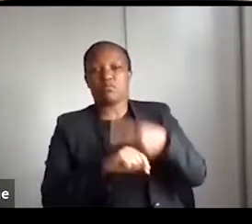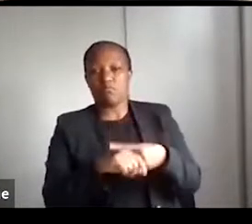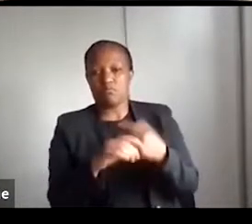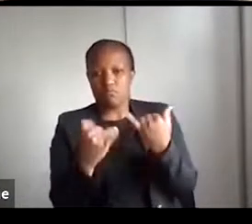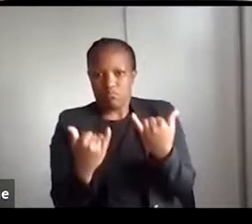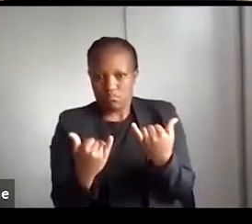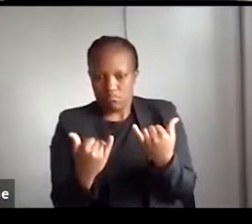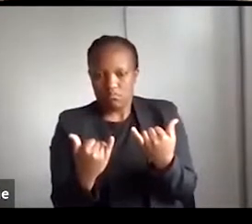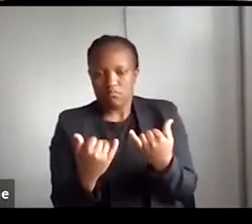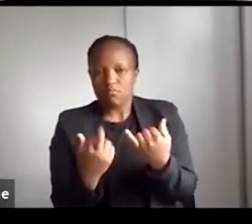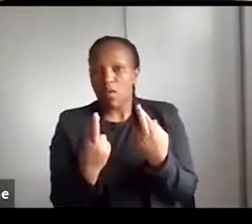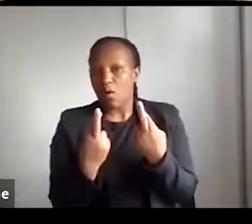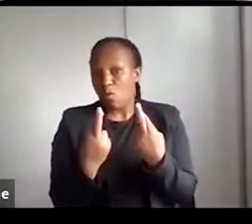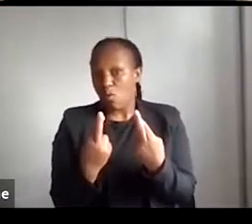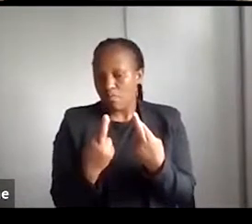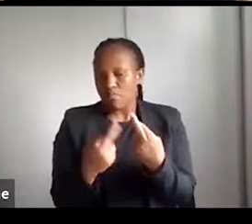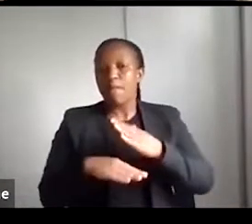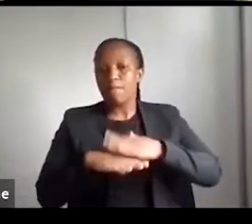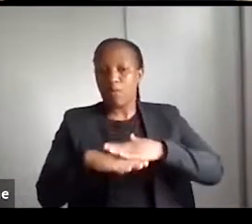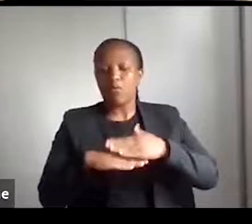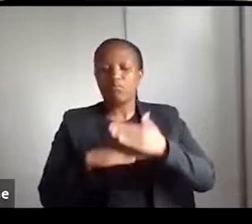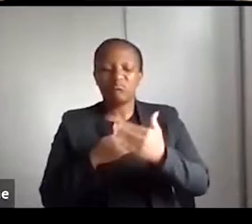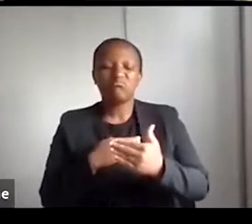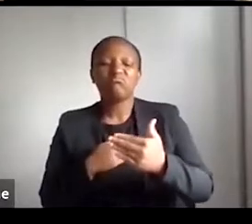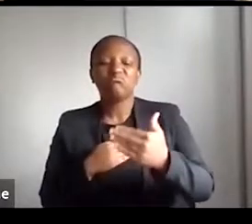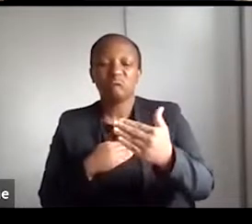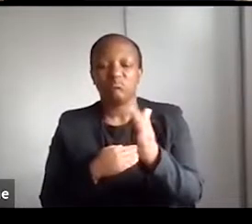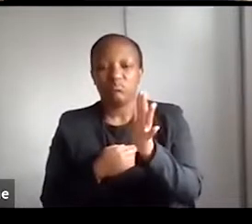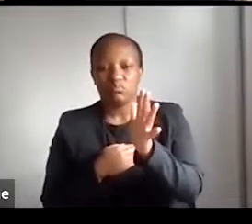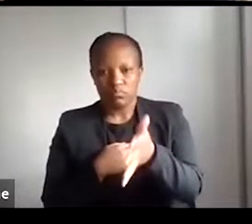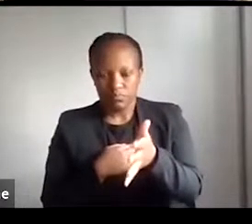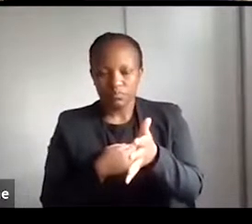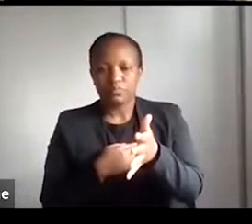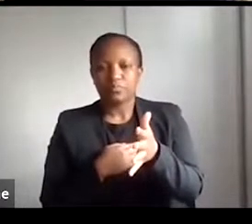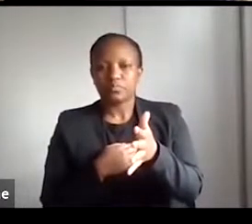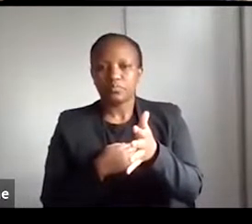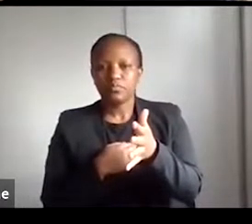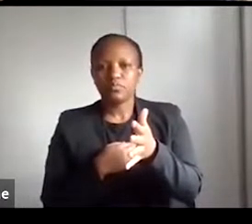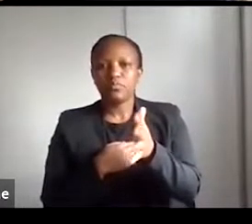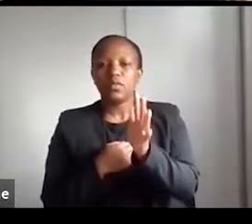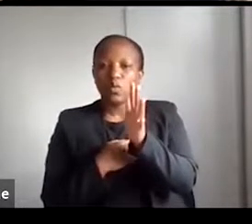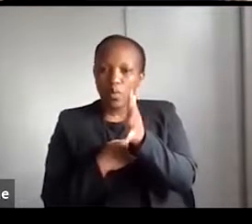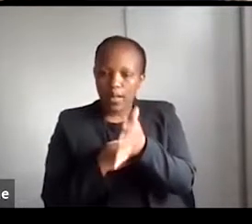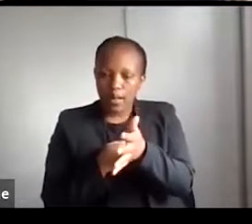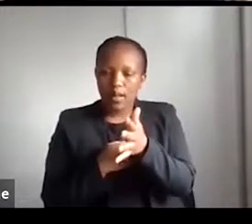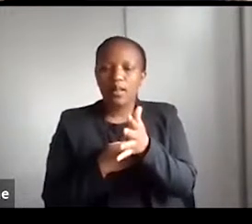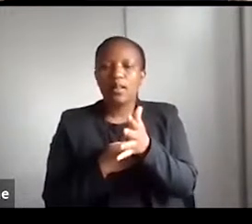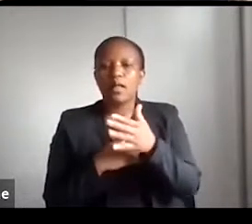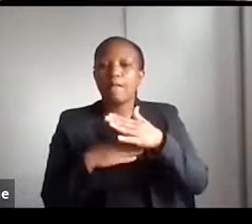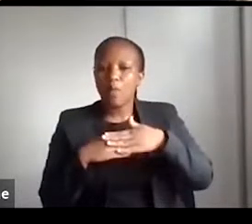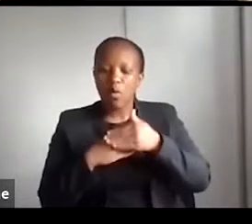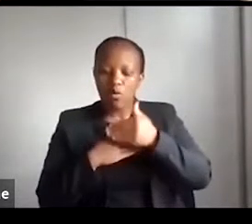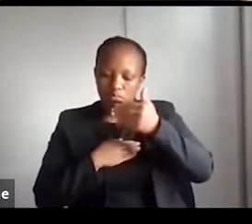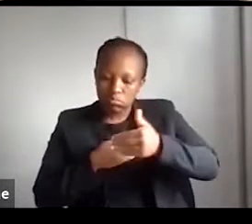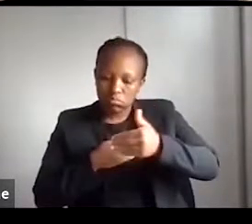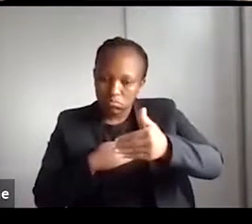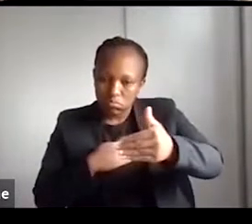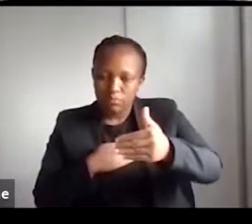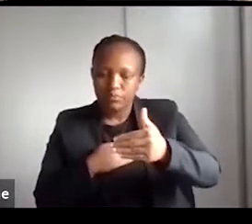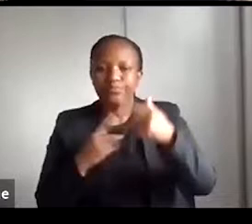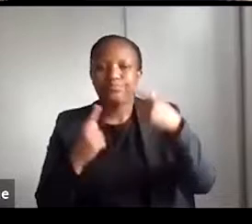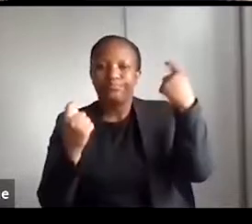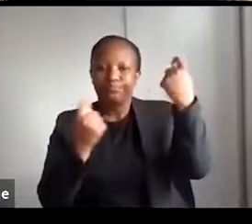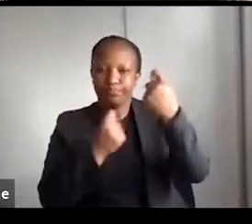know, further down the line lead to a regular event that perhaps we have